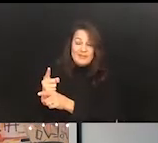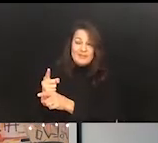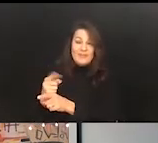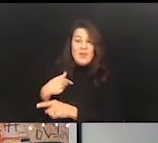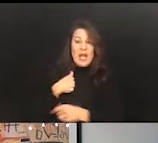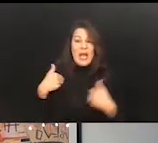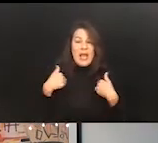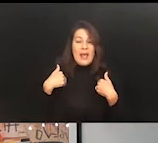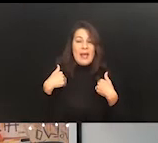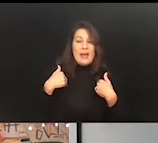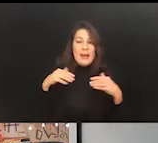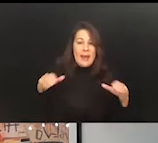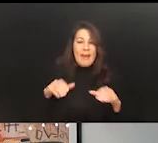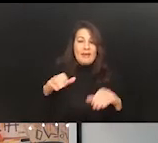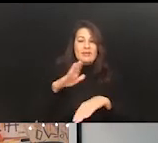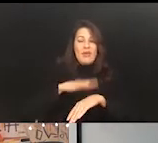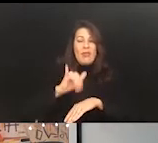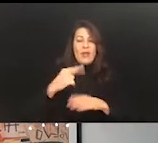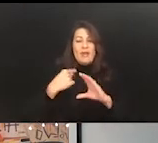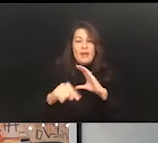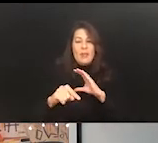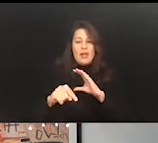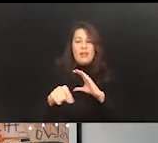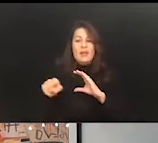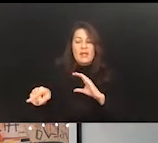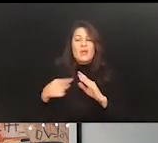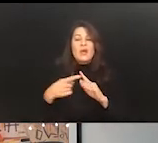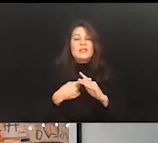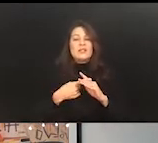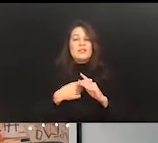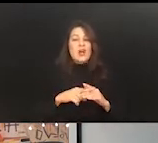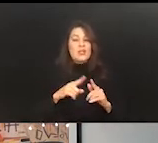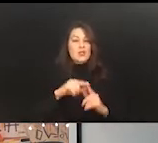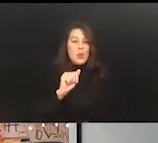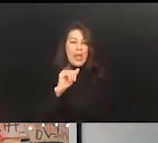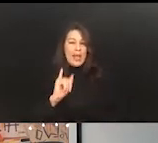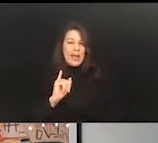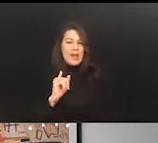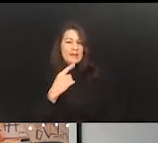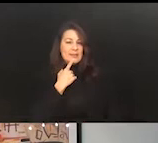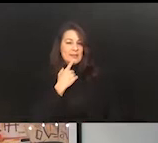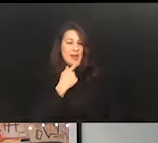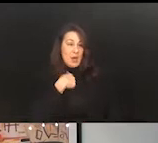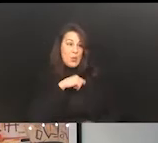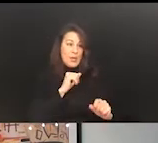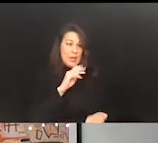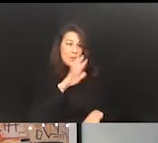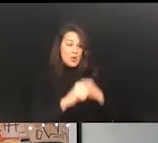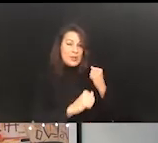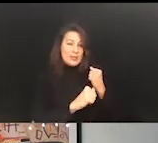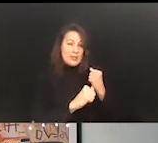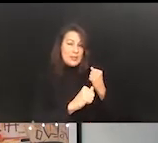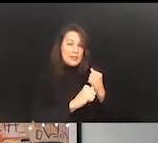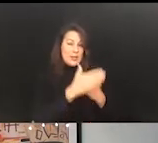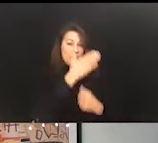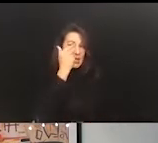action on that email. And it was starting to be able to say, hey, we can actually be your assistant. And that's all because of